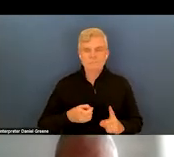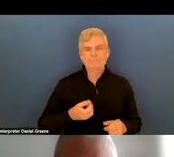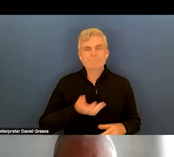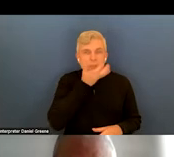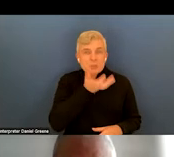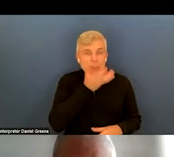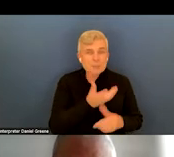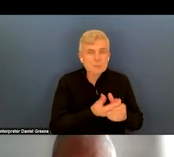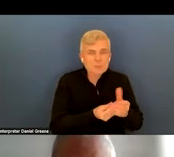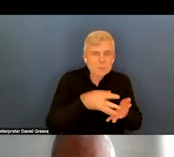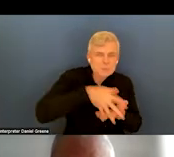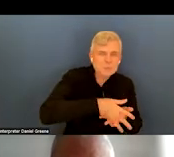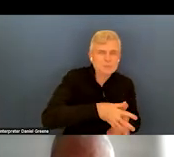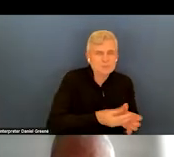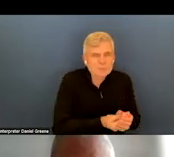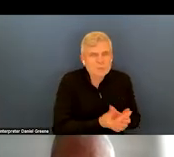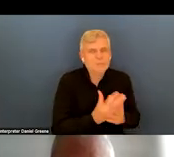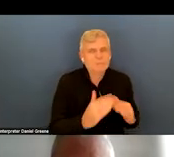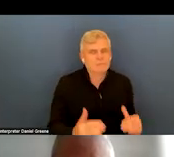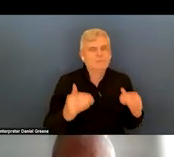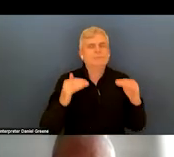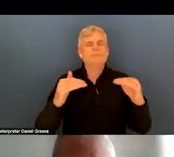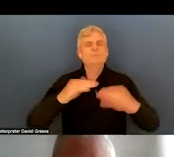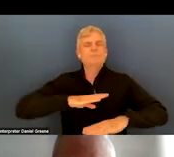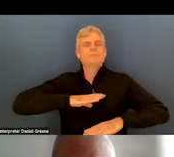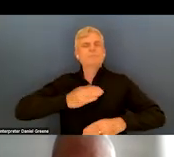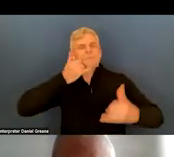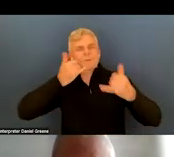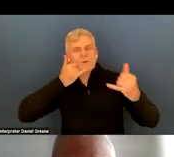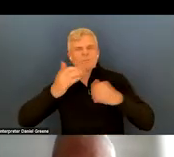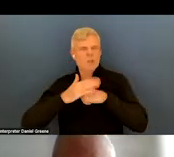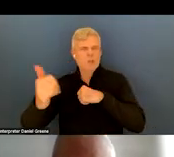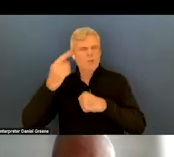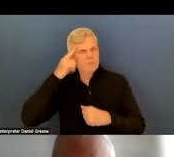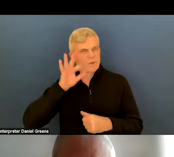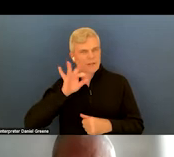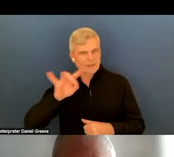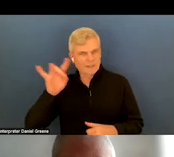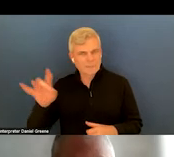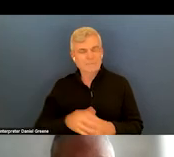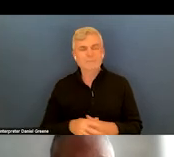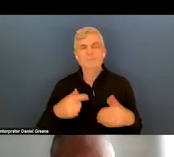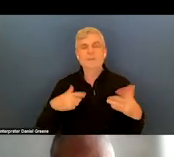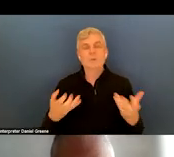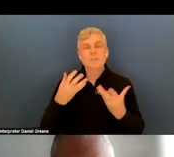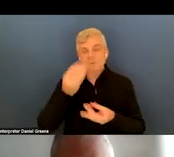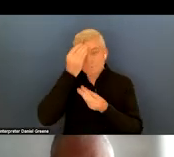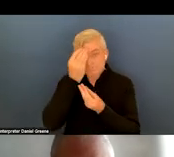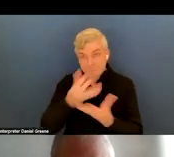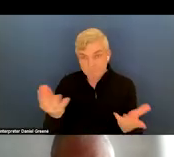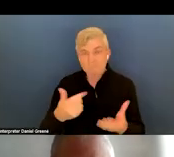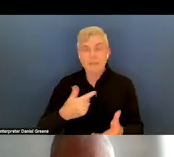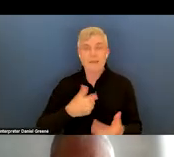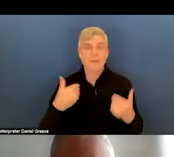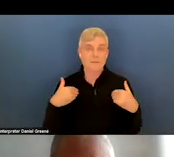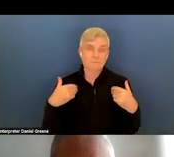trying to meet the call for 988s. I do want to say that I had quite